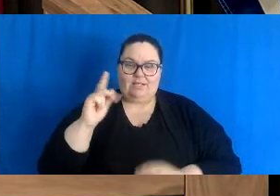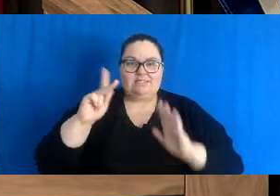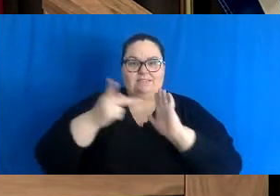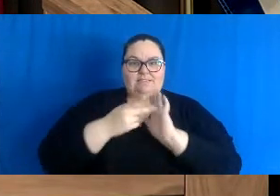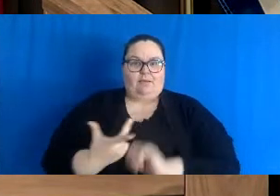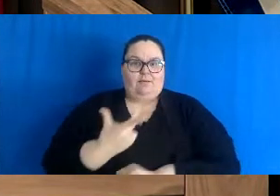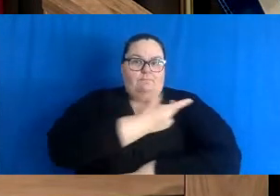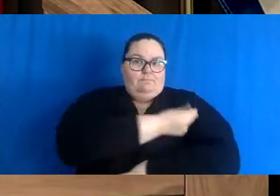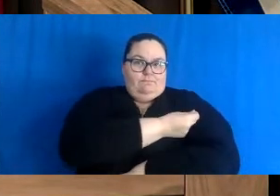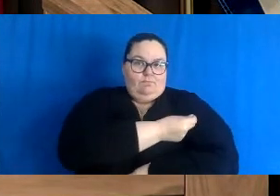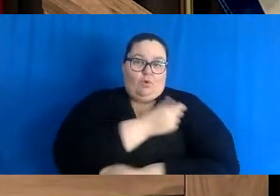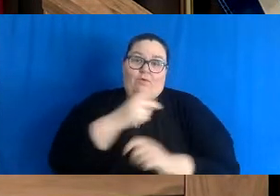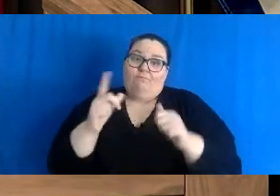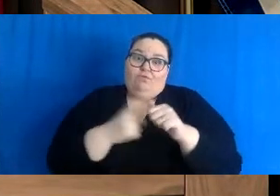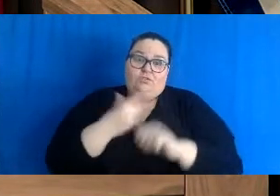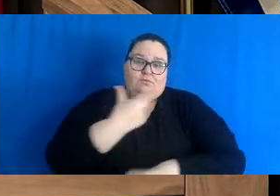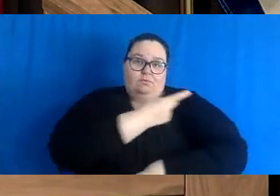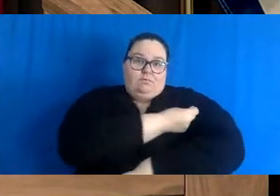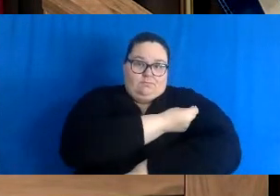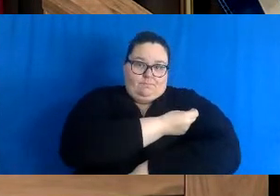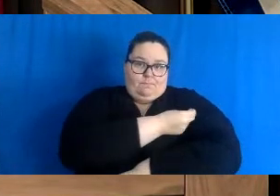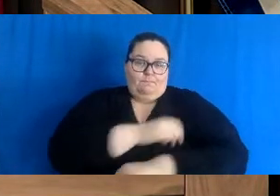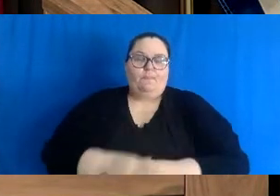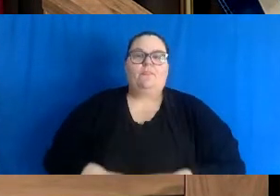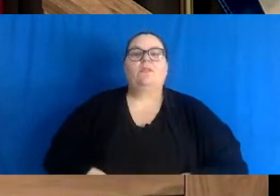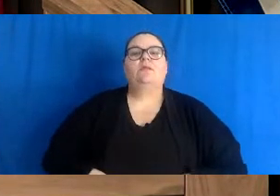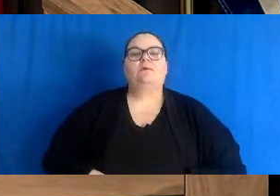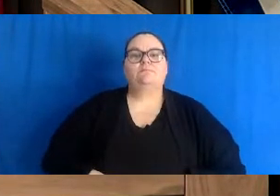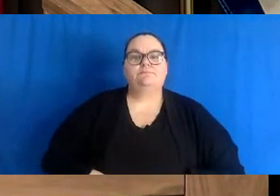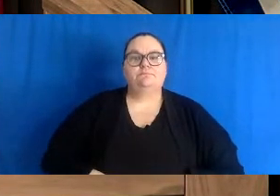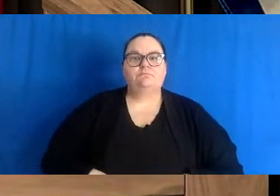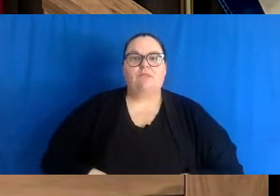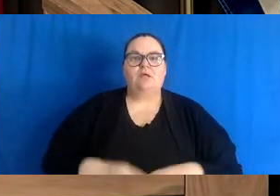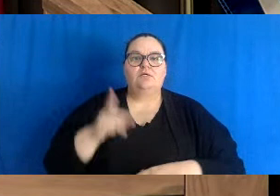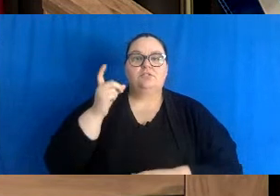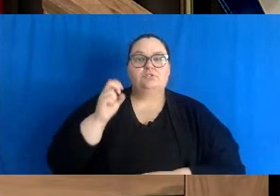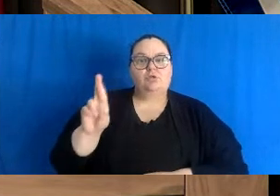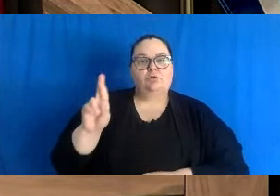vaccinated. And what to move to Level 3 will actually mean.